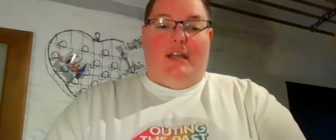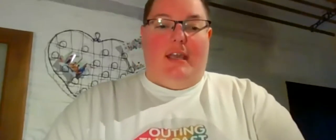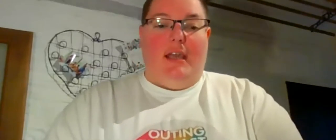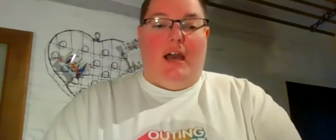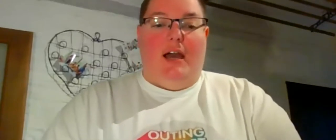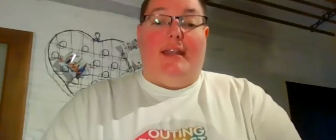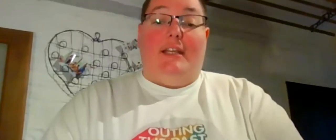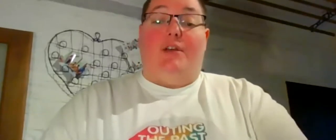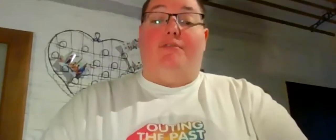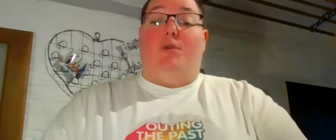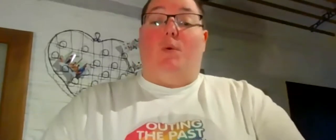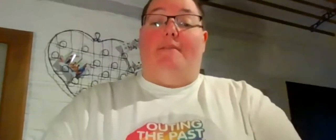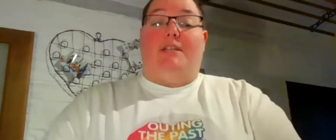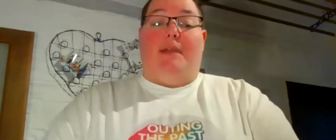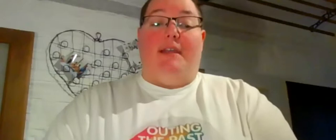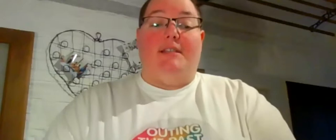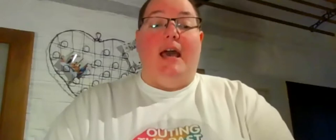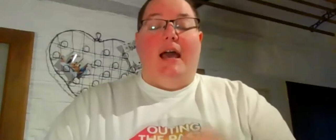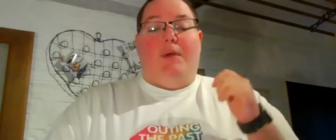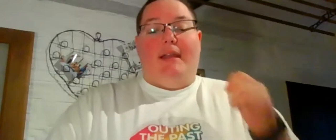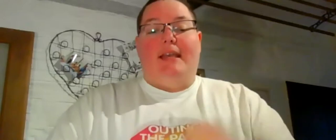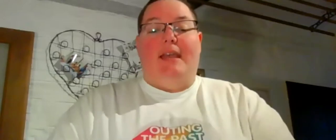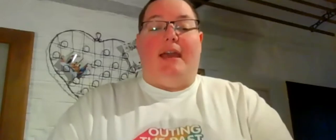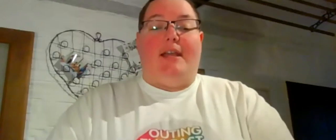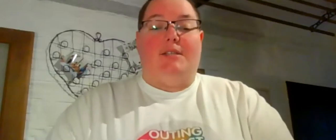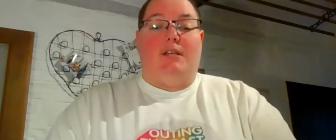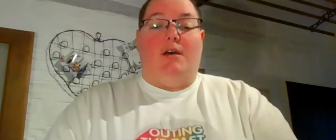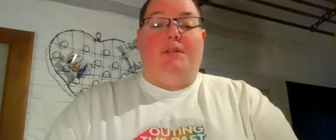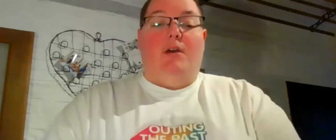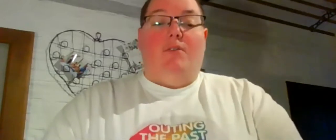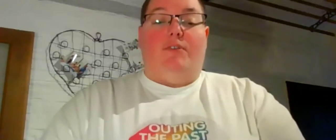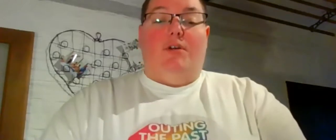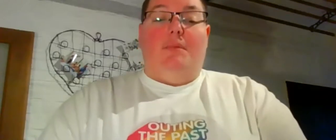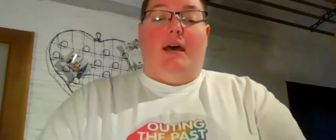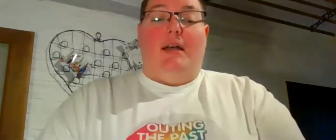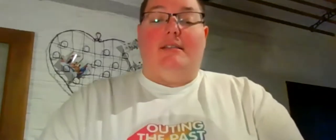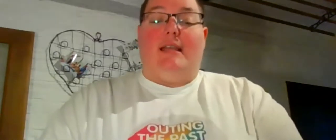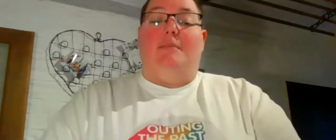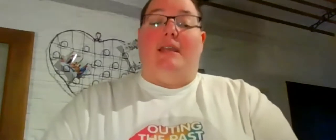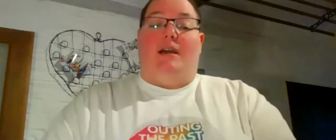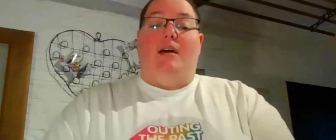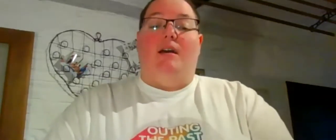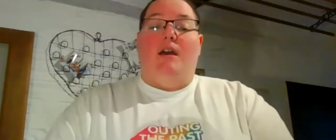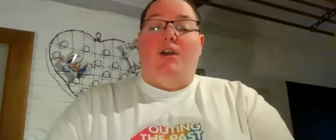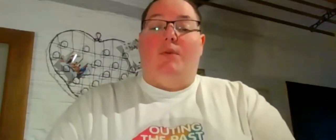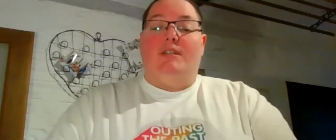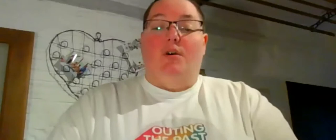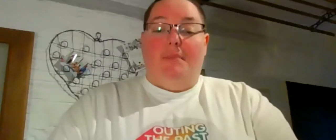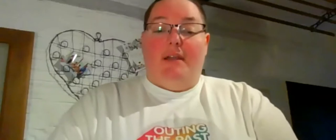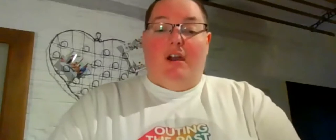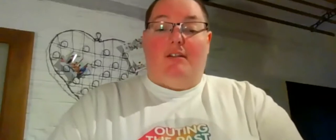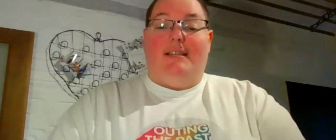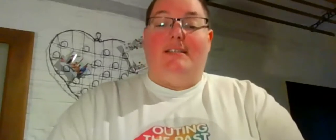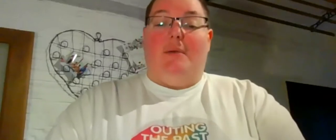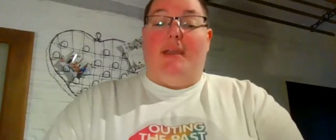reimagining nature through queer experience and we're going to hear an excerpt from Seda Mika who is a